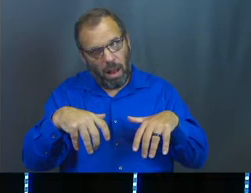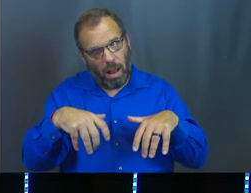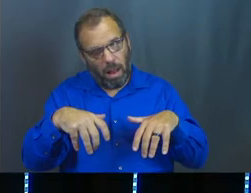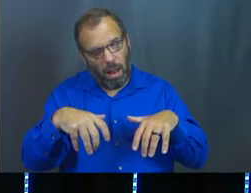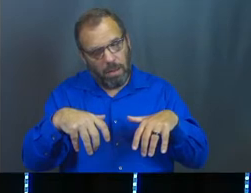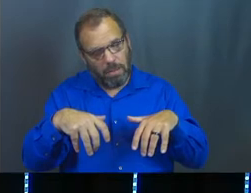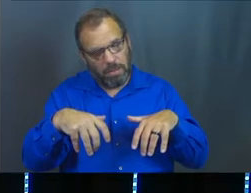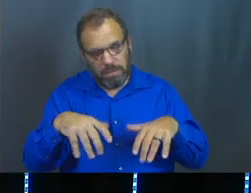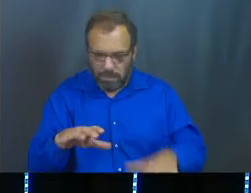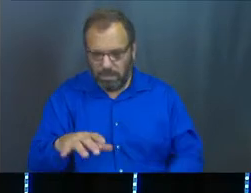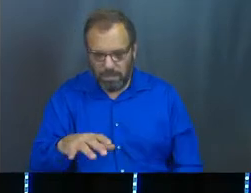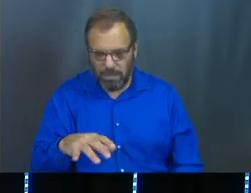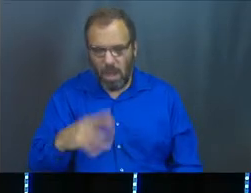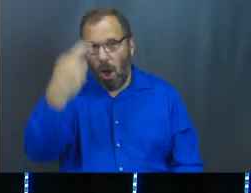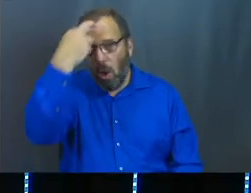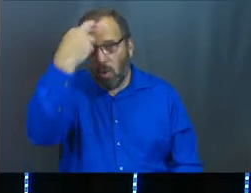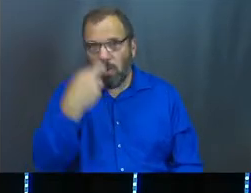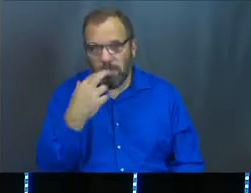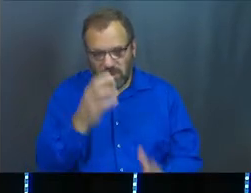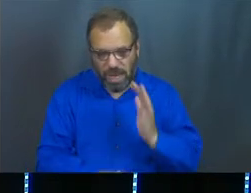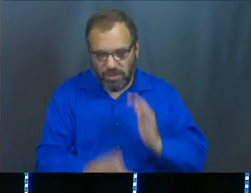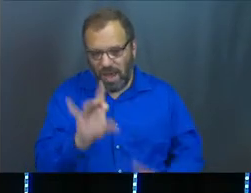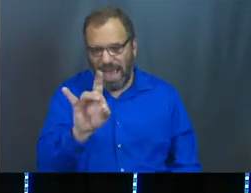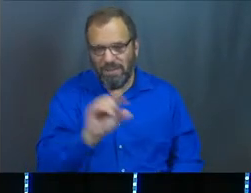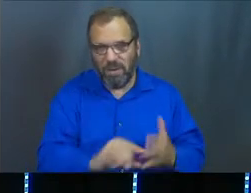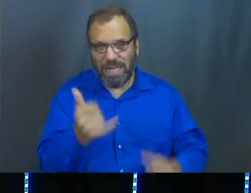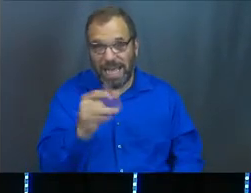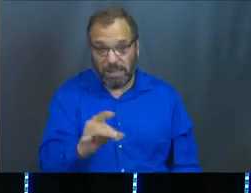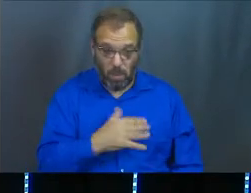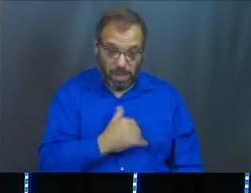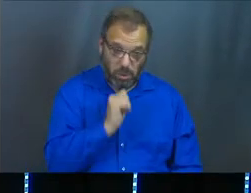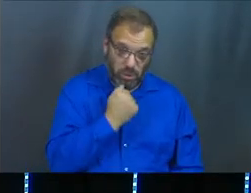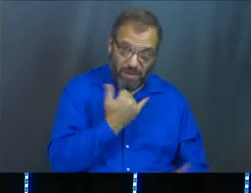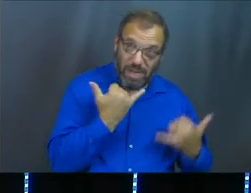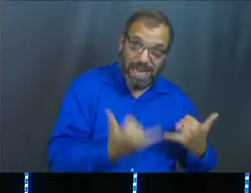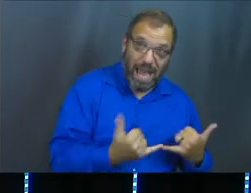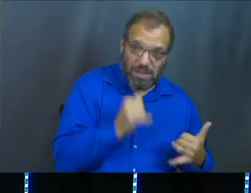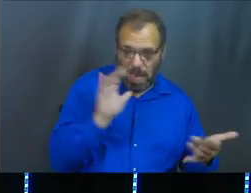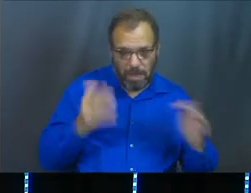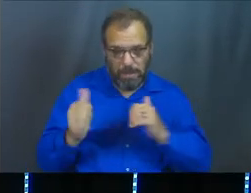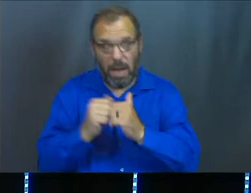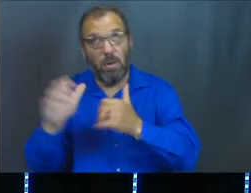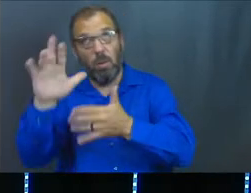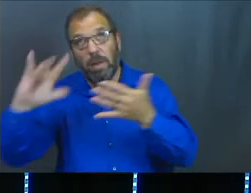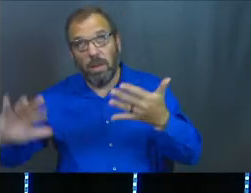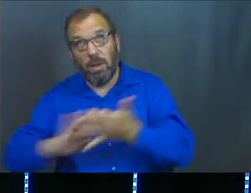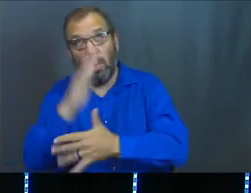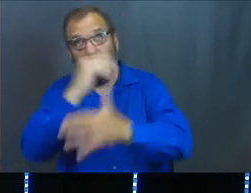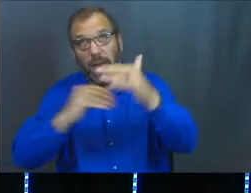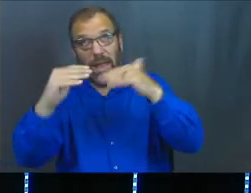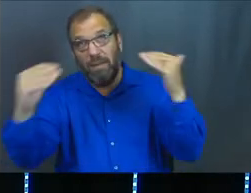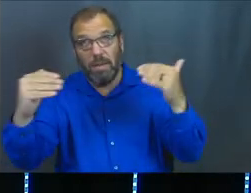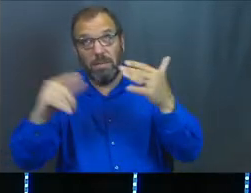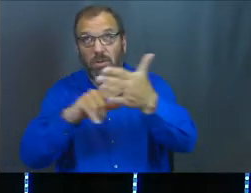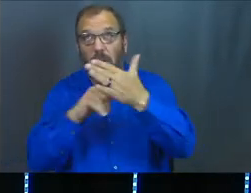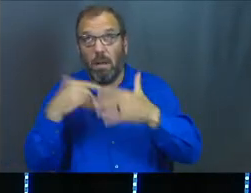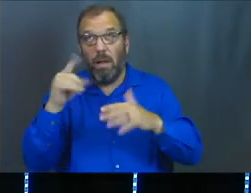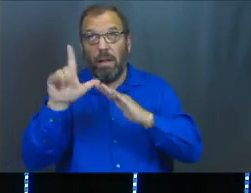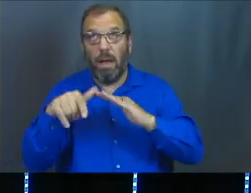Romans 8.18, I love this one too. Yet what we suffer now is nothing compared to the glory that he will reveal to us later.